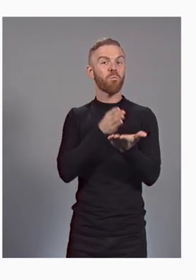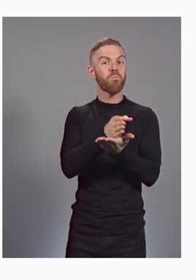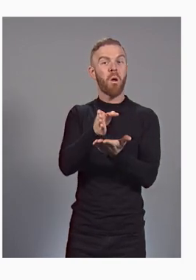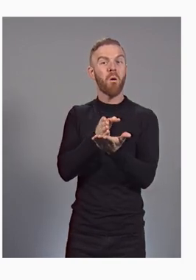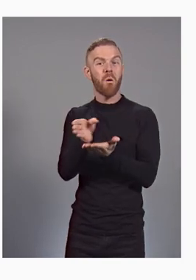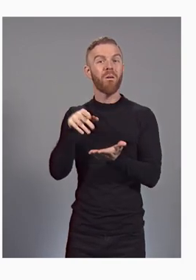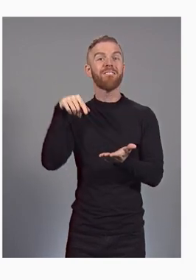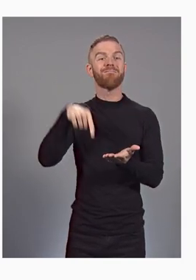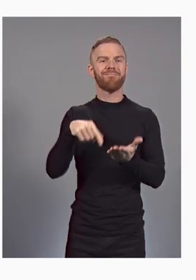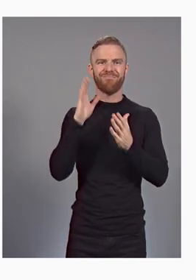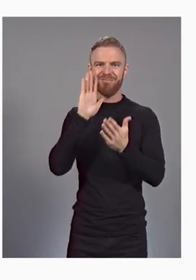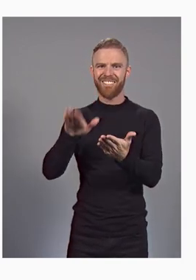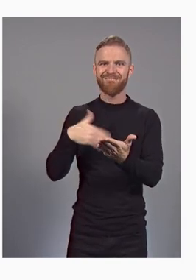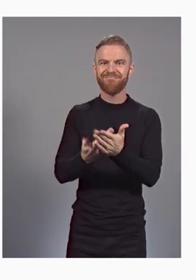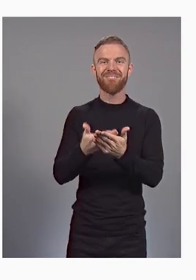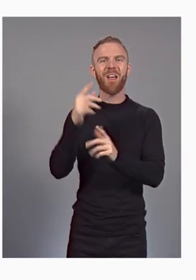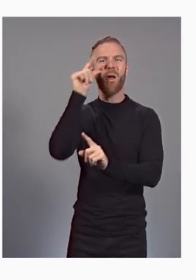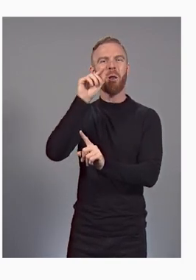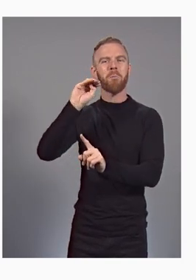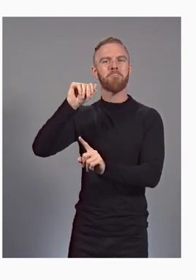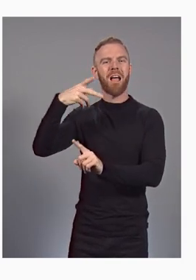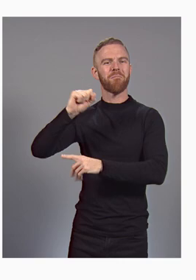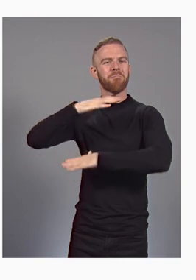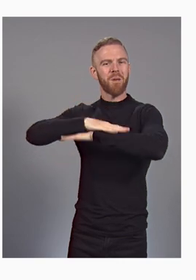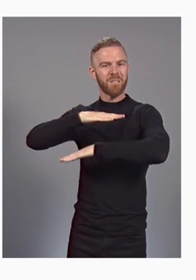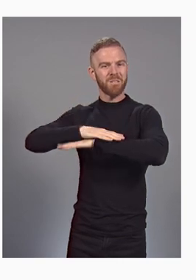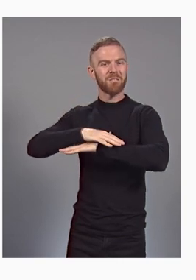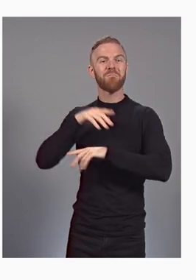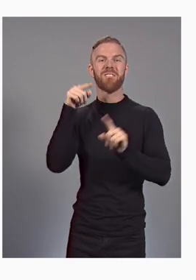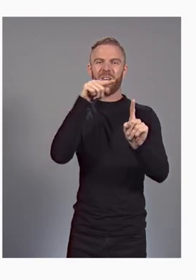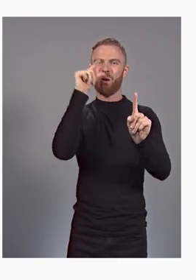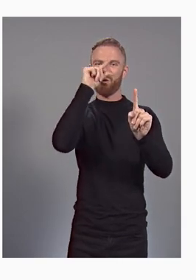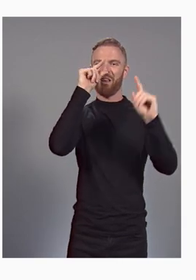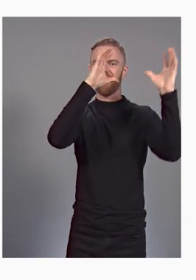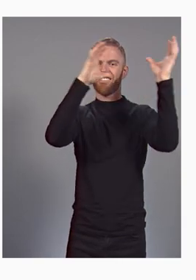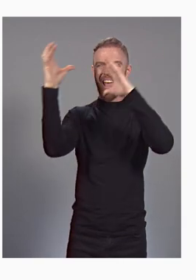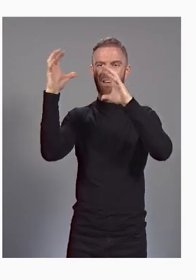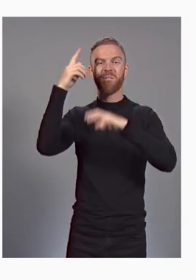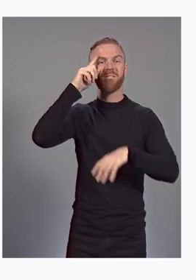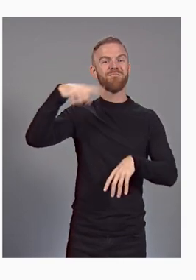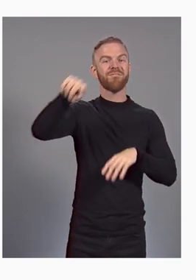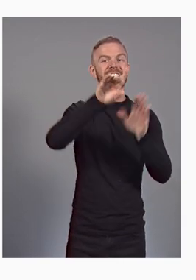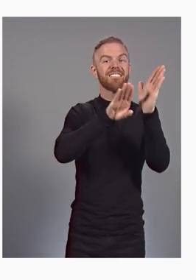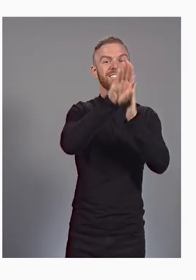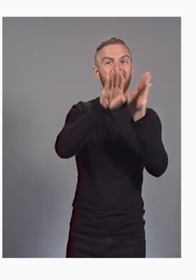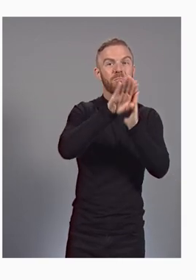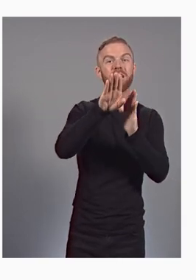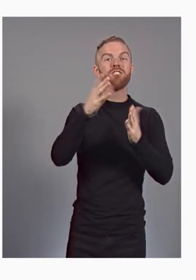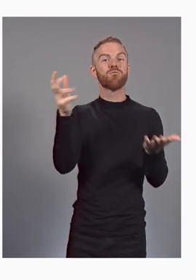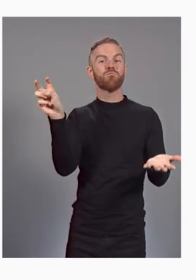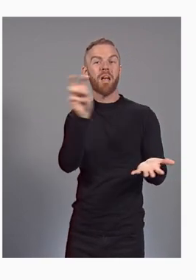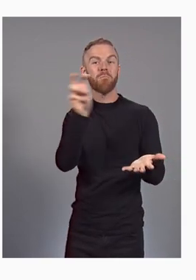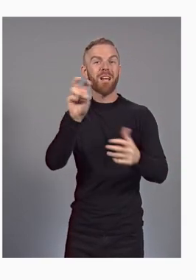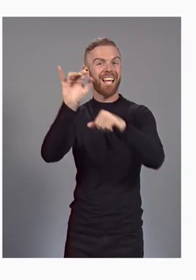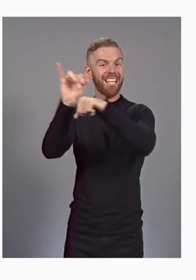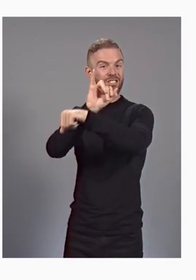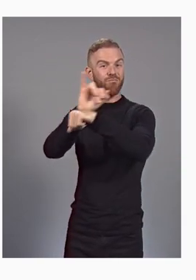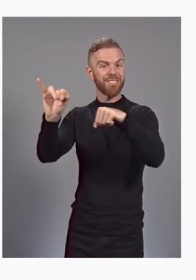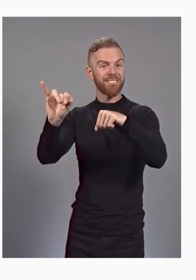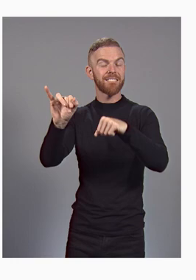to Google Maps platform on Google Cloud for developers and the transportation industry.